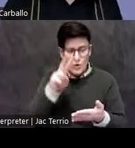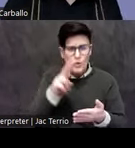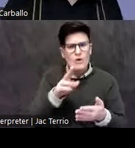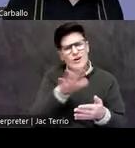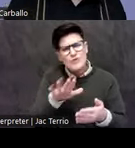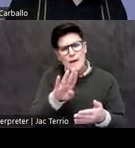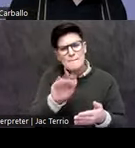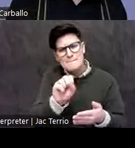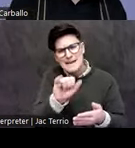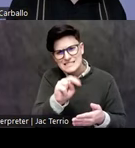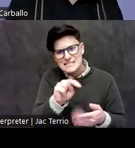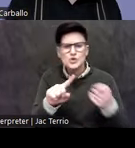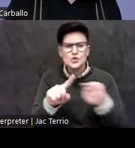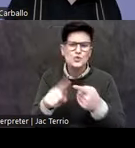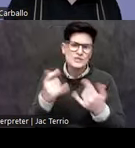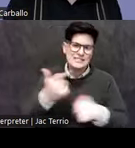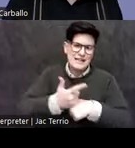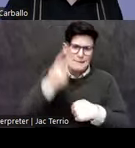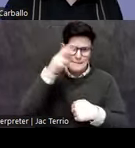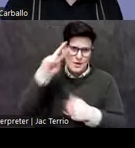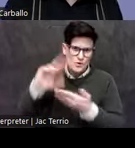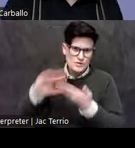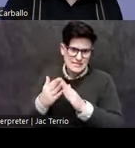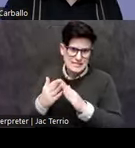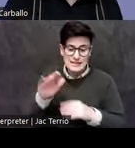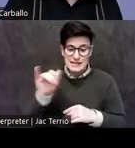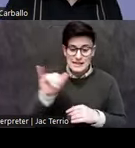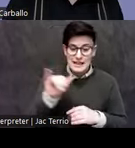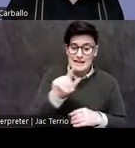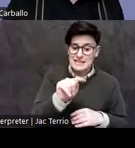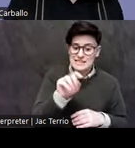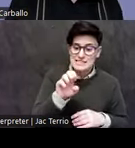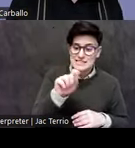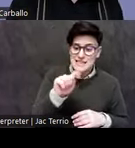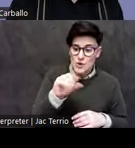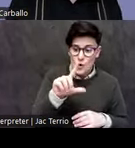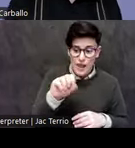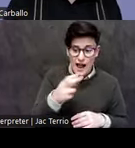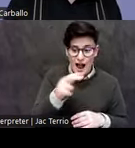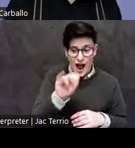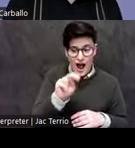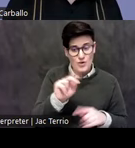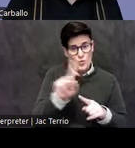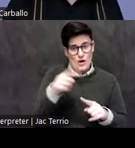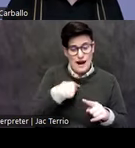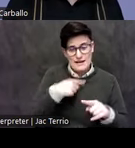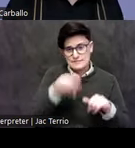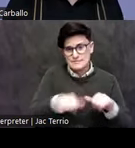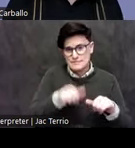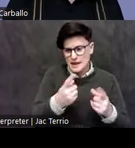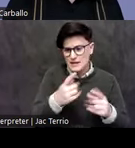today's Mexico City. So places like Teotihuacan, where I spent a lot of my career, and then the later Aztec capital of